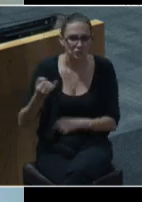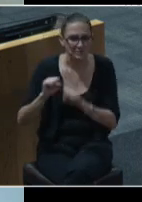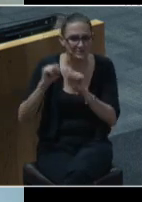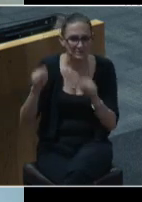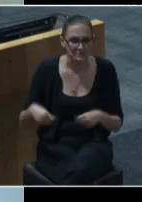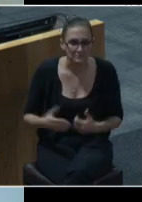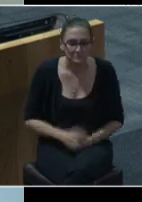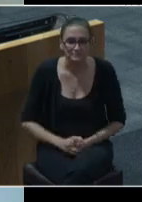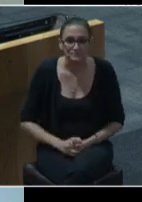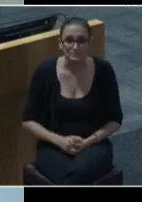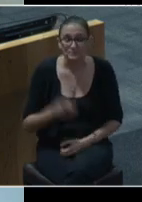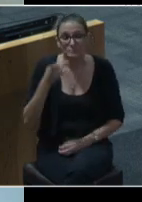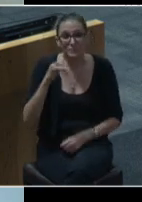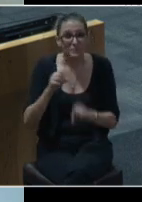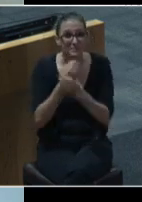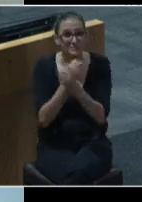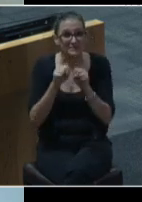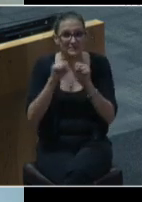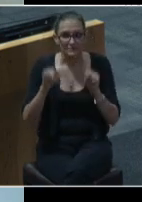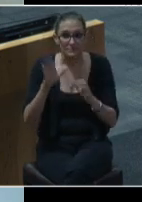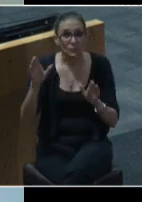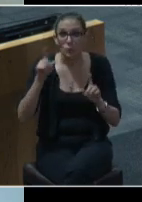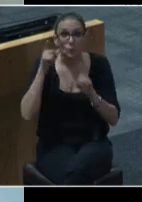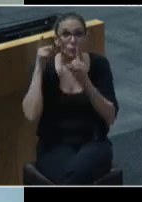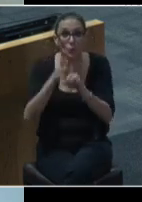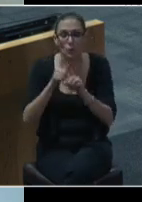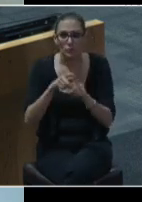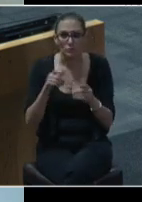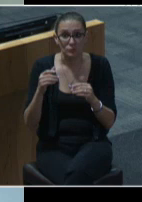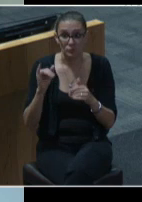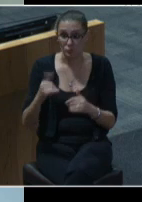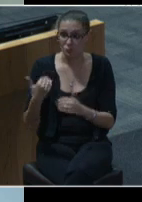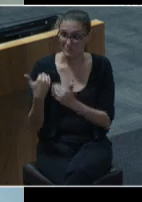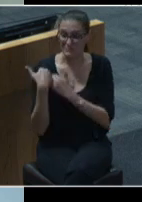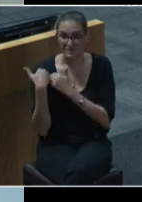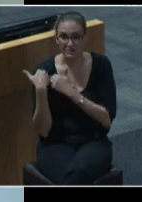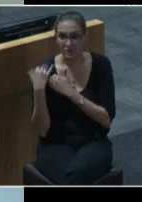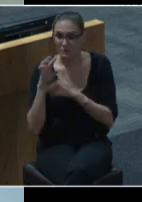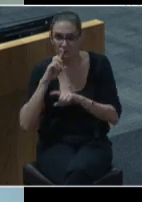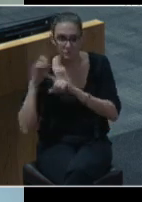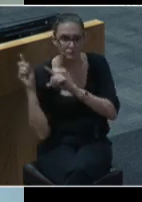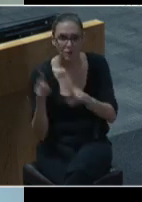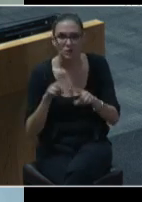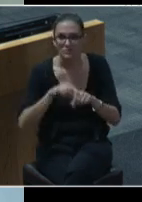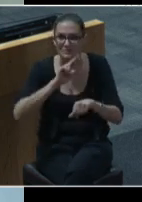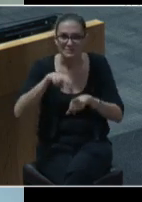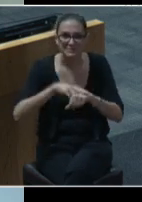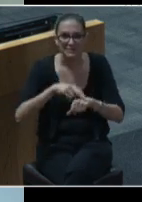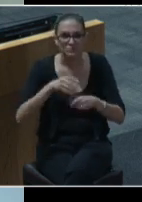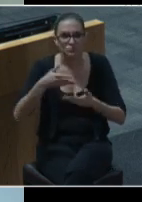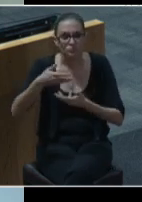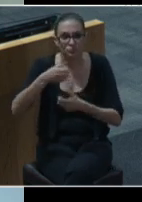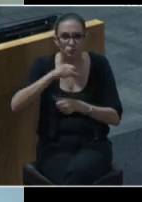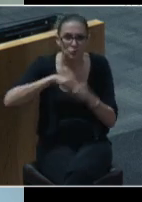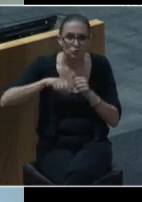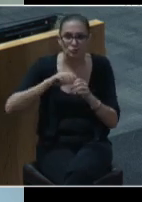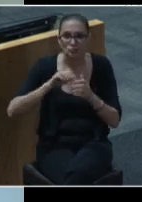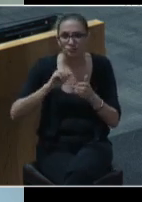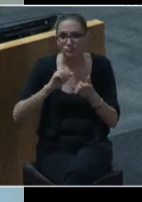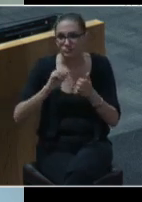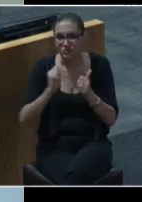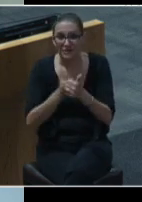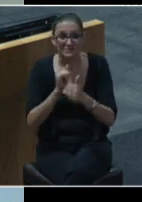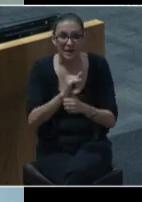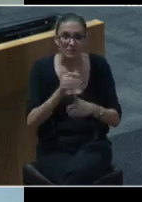And a public safety system that aims to shift the responsibility of responding to this nation's social challenges, such as mass homelessness